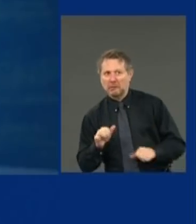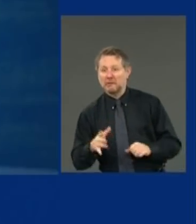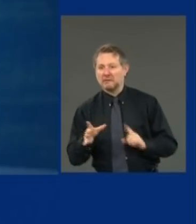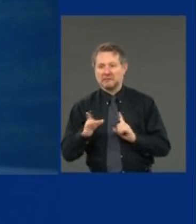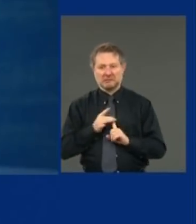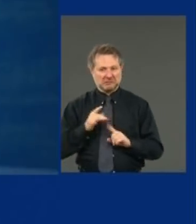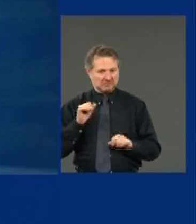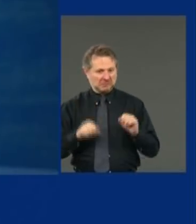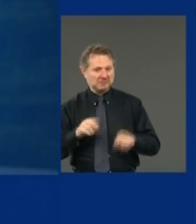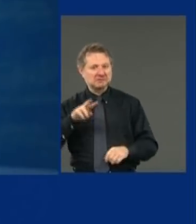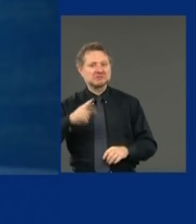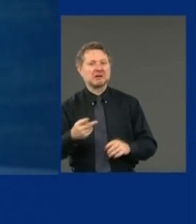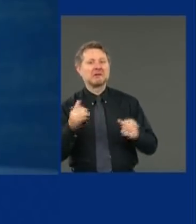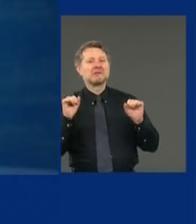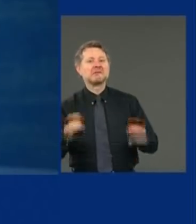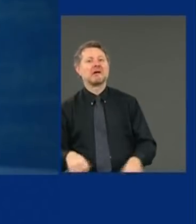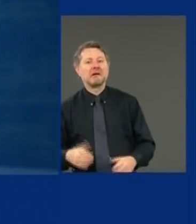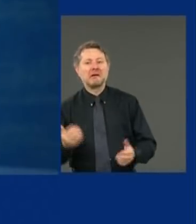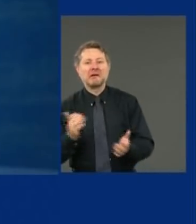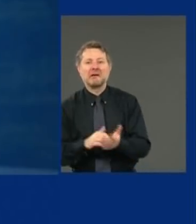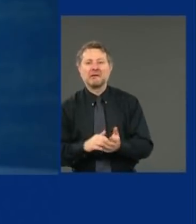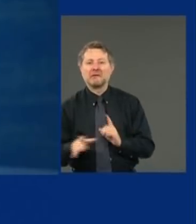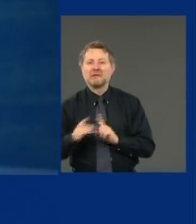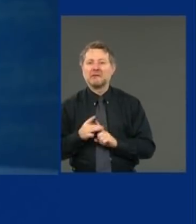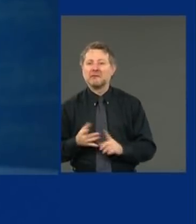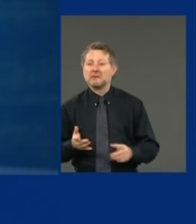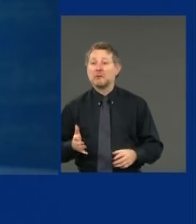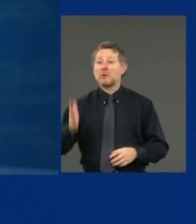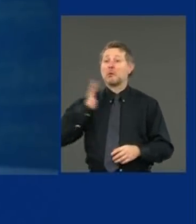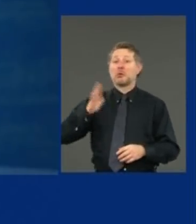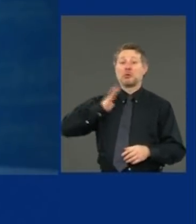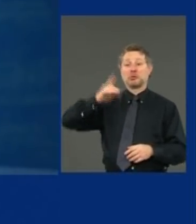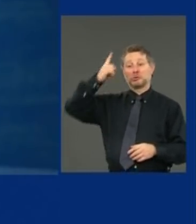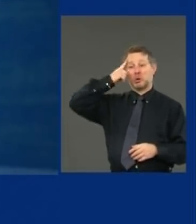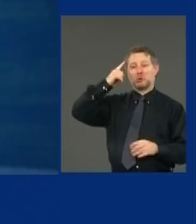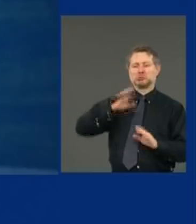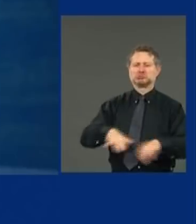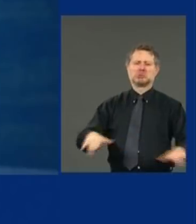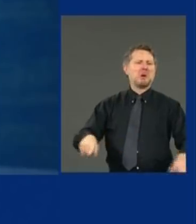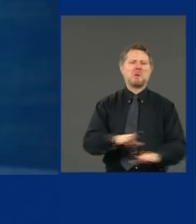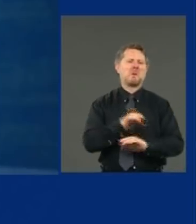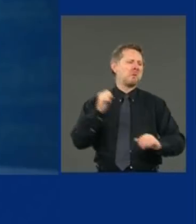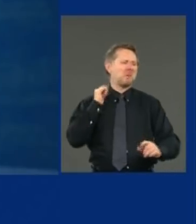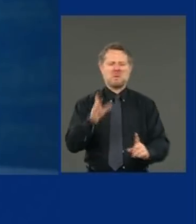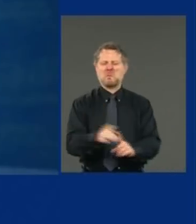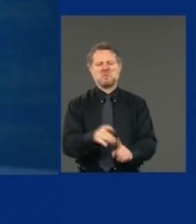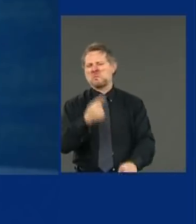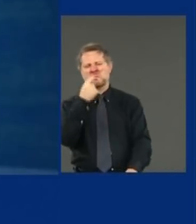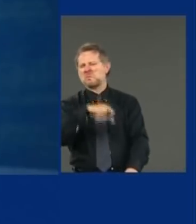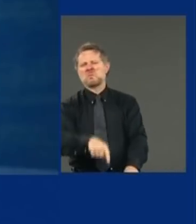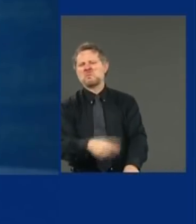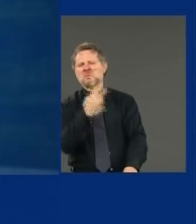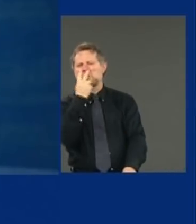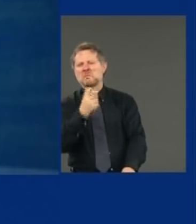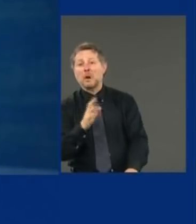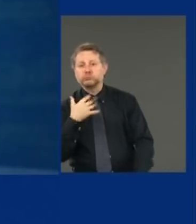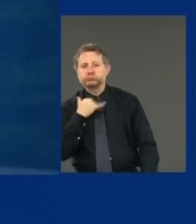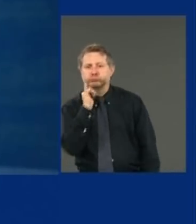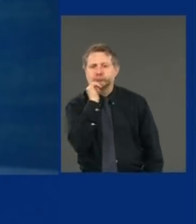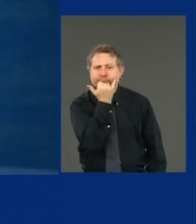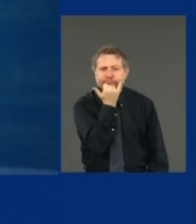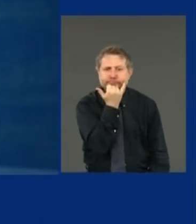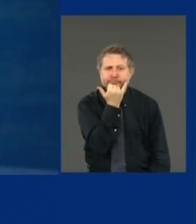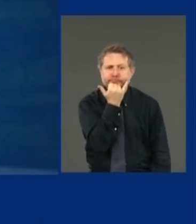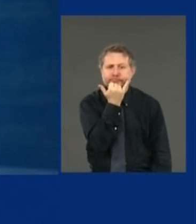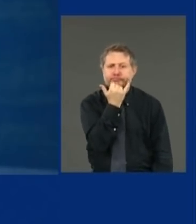It started, children were not going to be affected by the coronavirus. Now we're not so sure